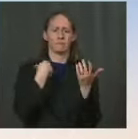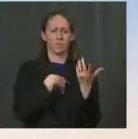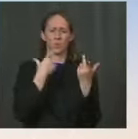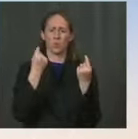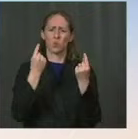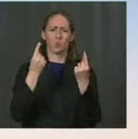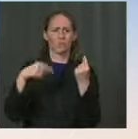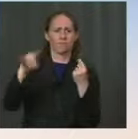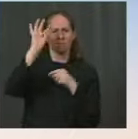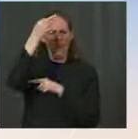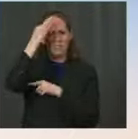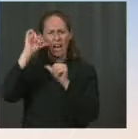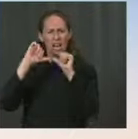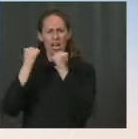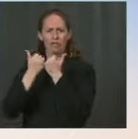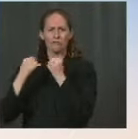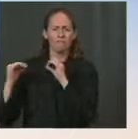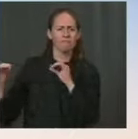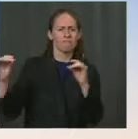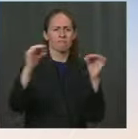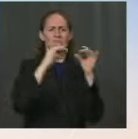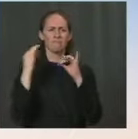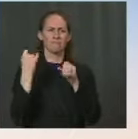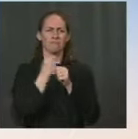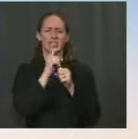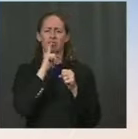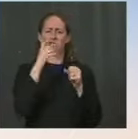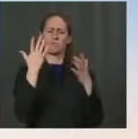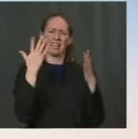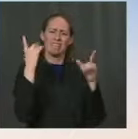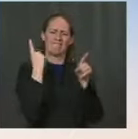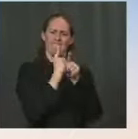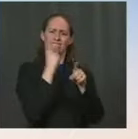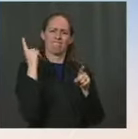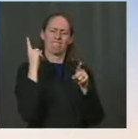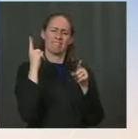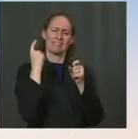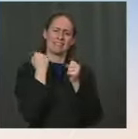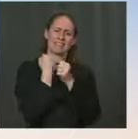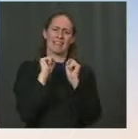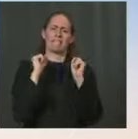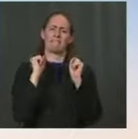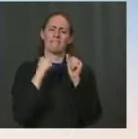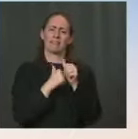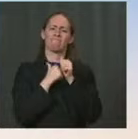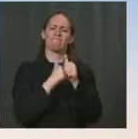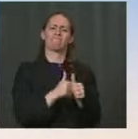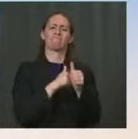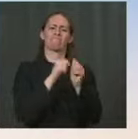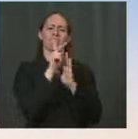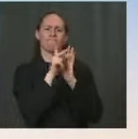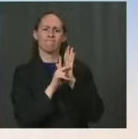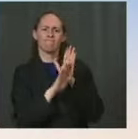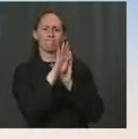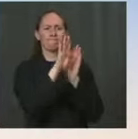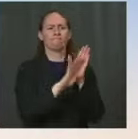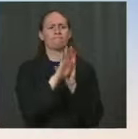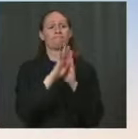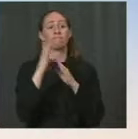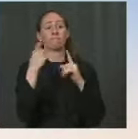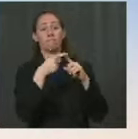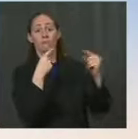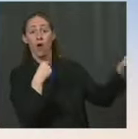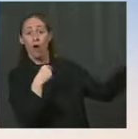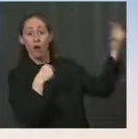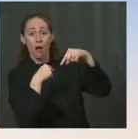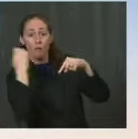international travel policy that has obviously been ongoing for some period of time. That includes travel from Europe and other countries around the